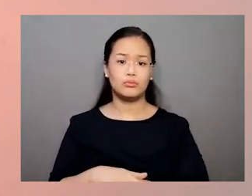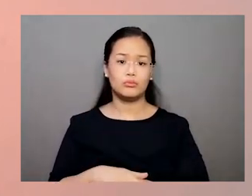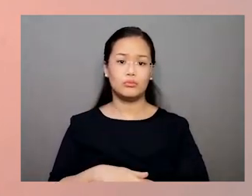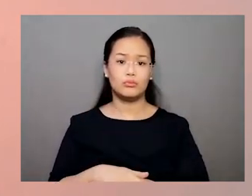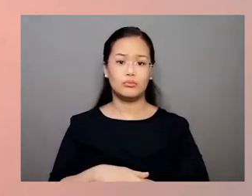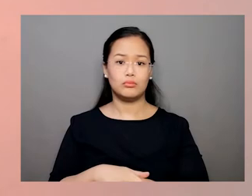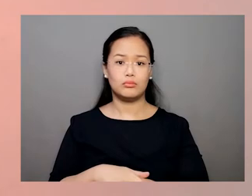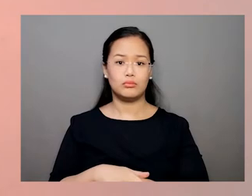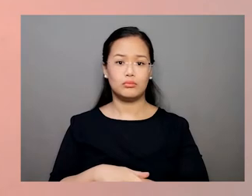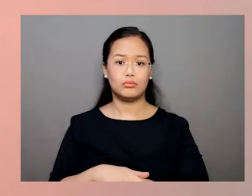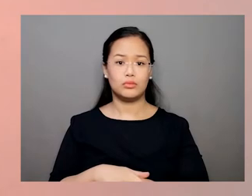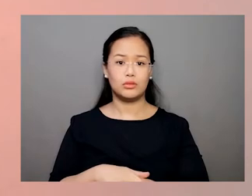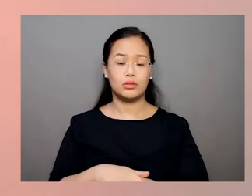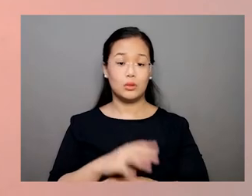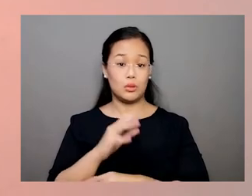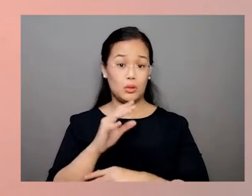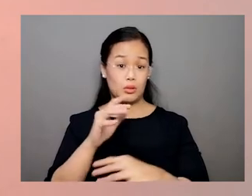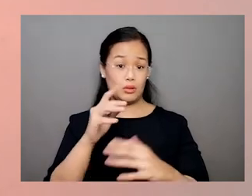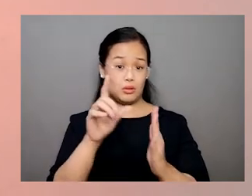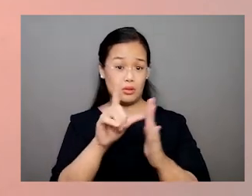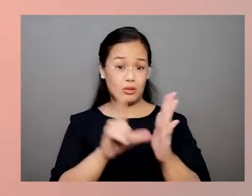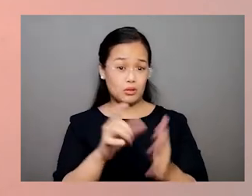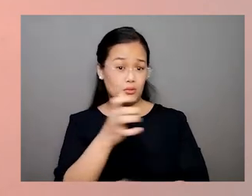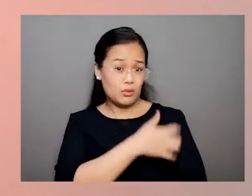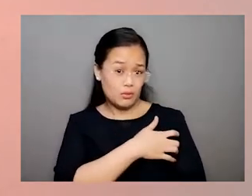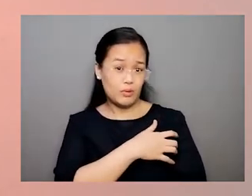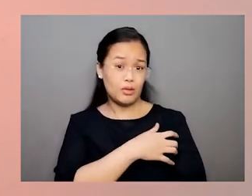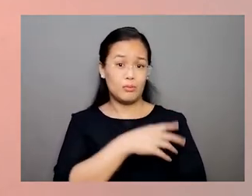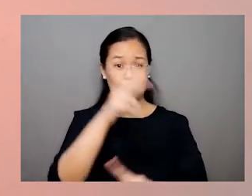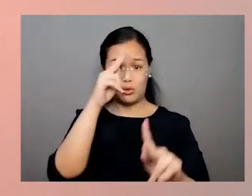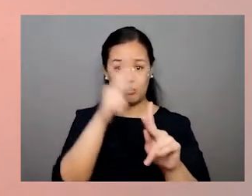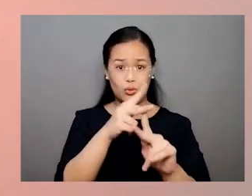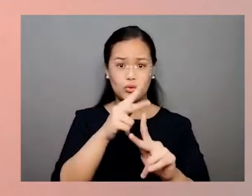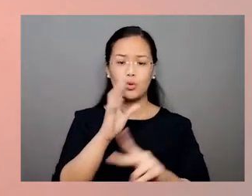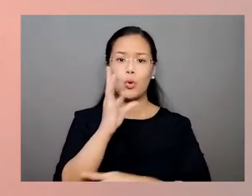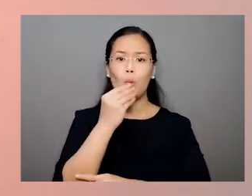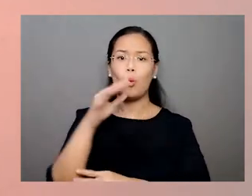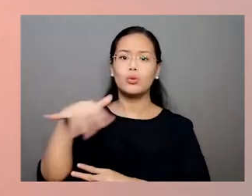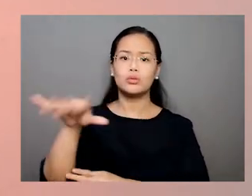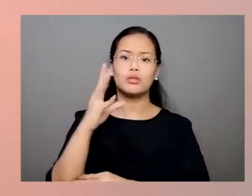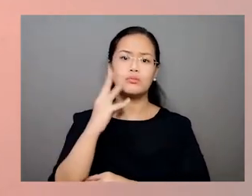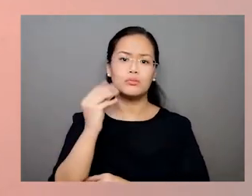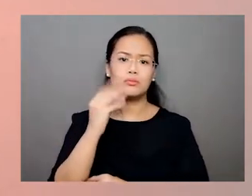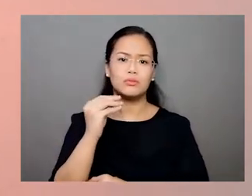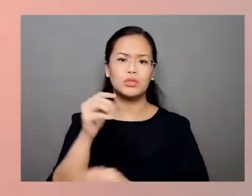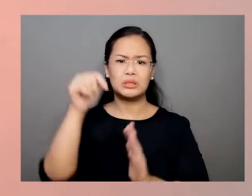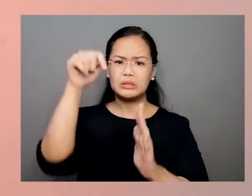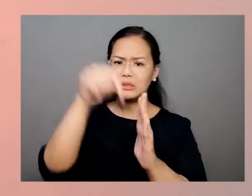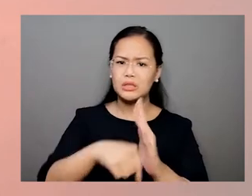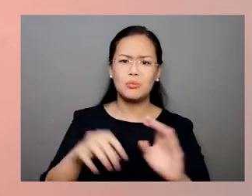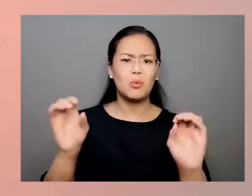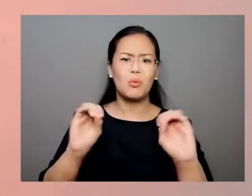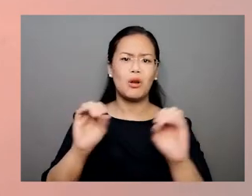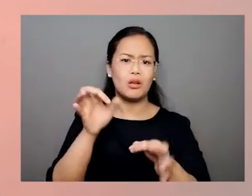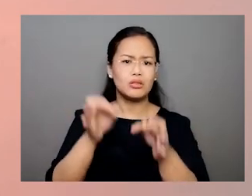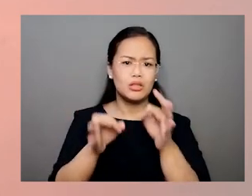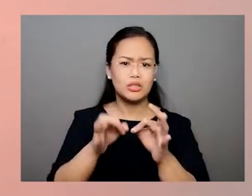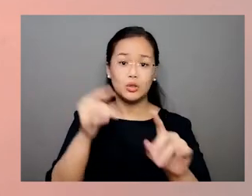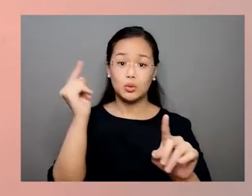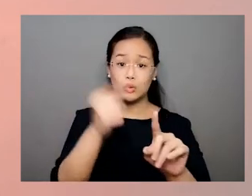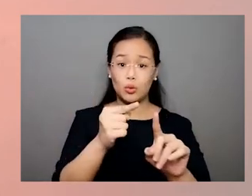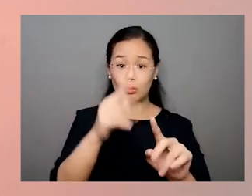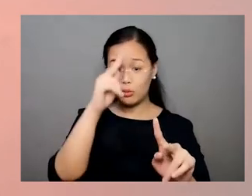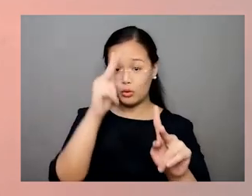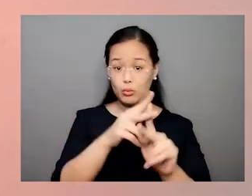Legal empowerment programs. programs work with those who are victims of grave societal injustices with the goal of